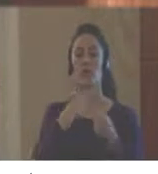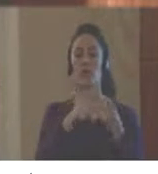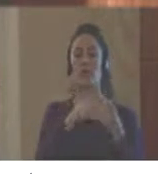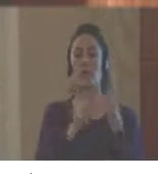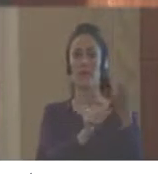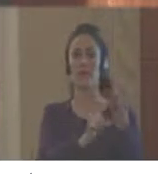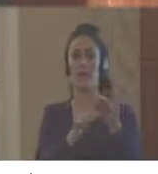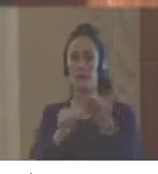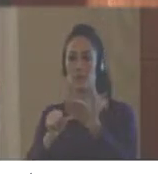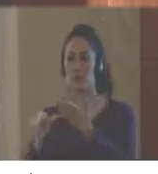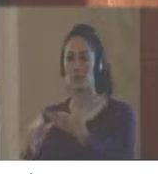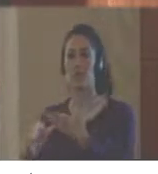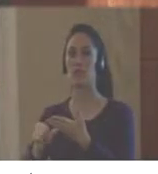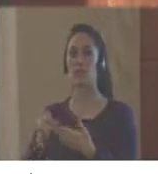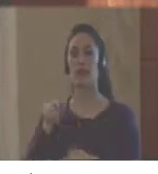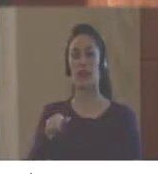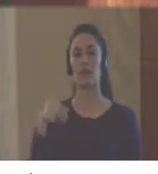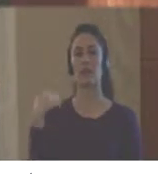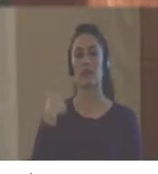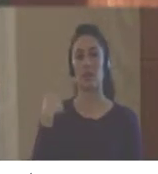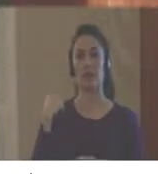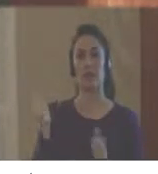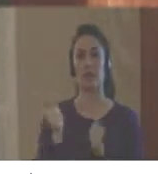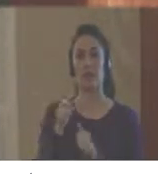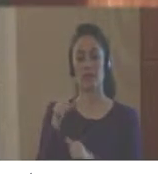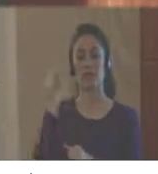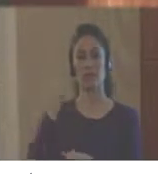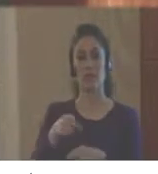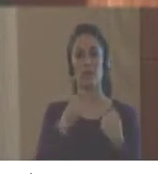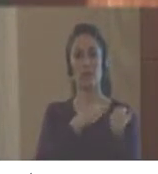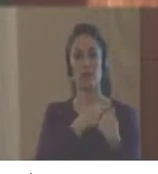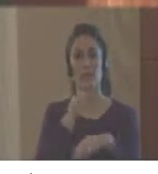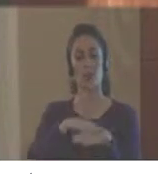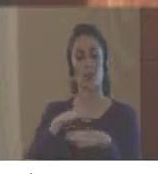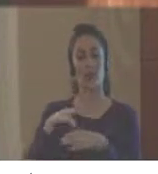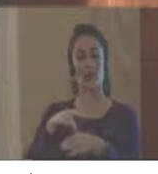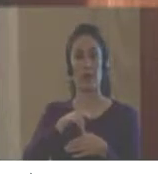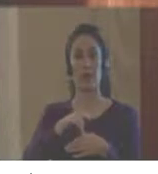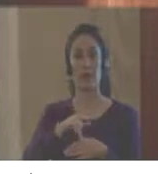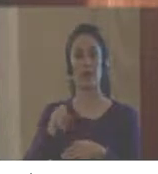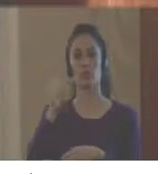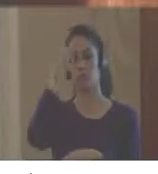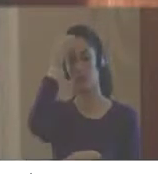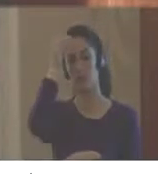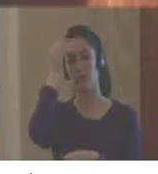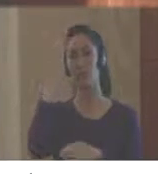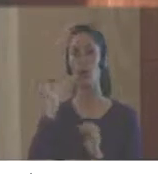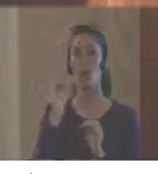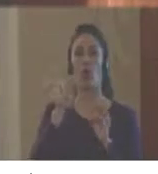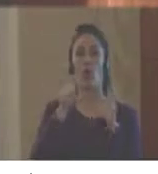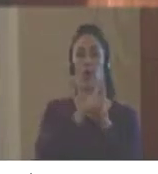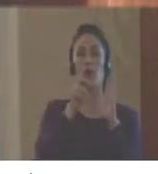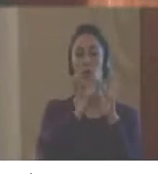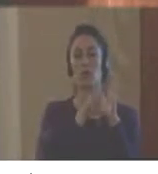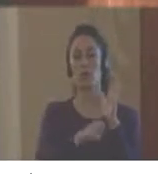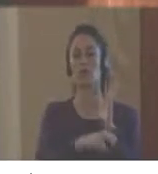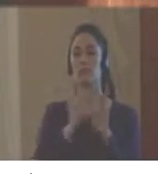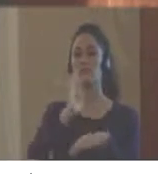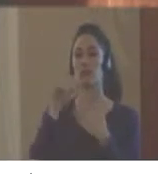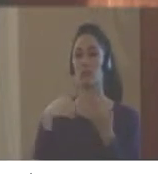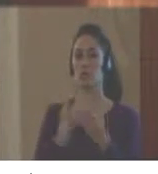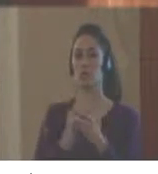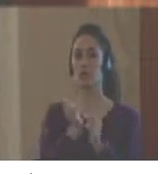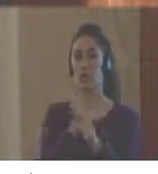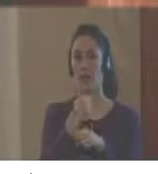each of the ministries or sectors that have to do with the risk management, if there is a definition through specific norms